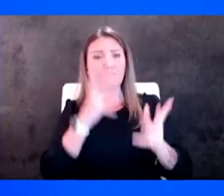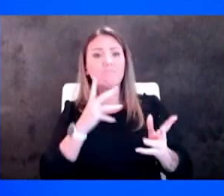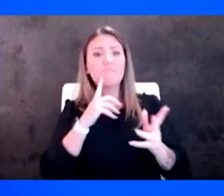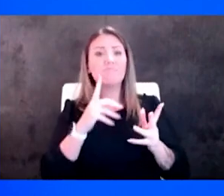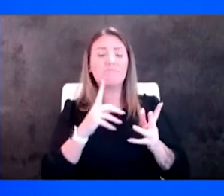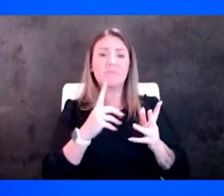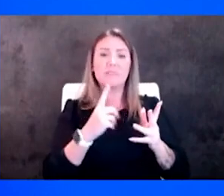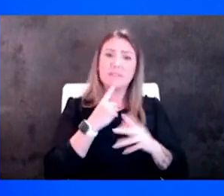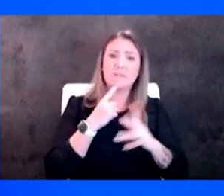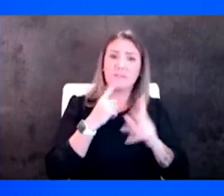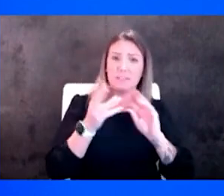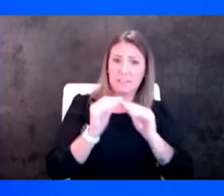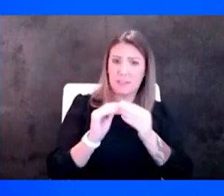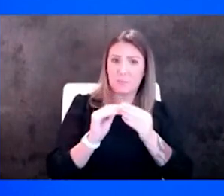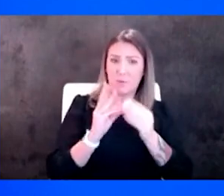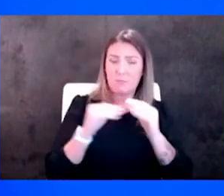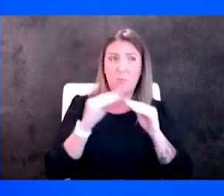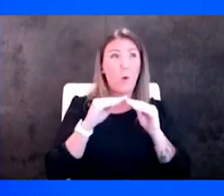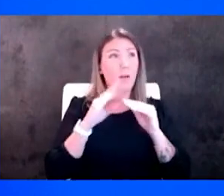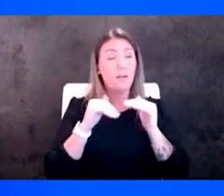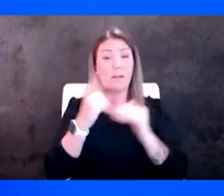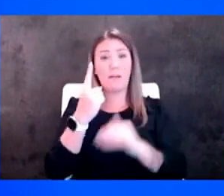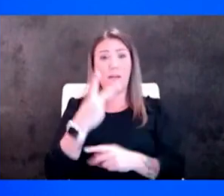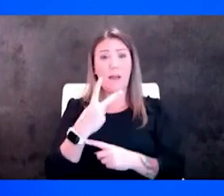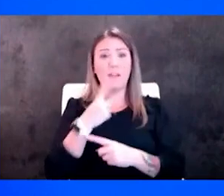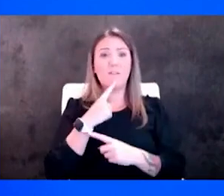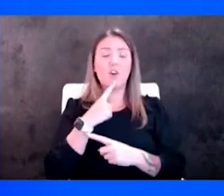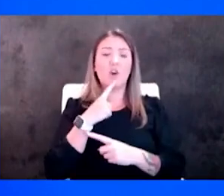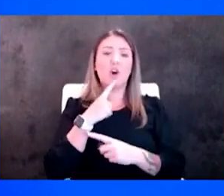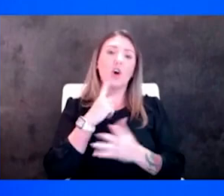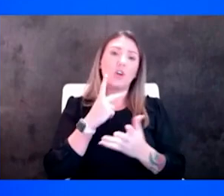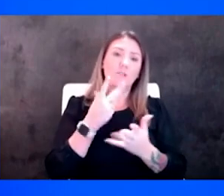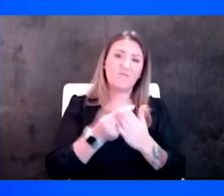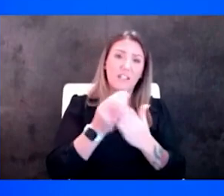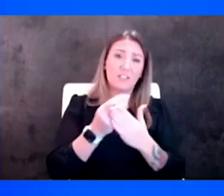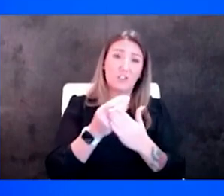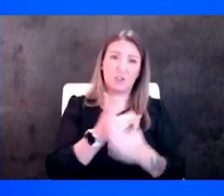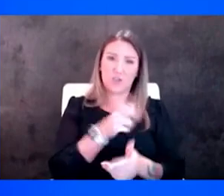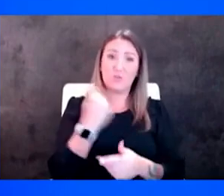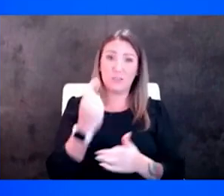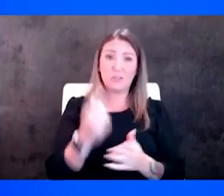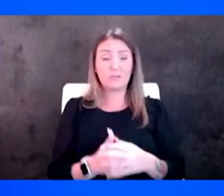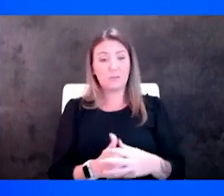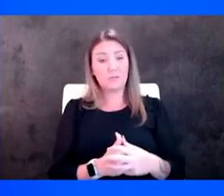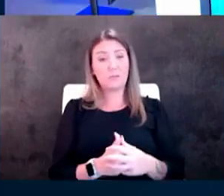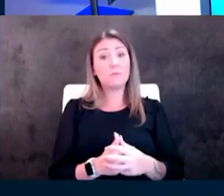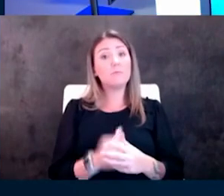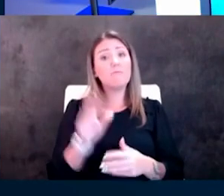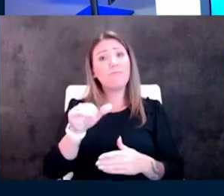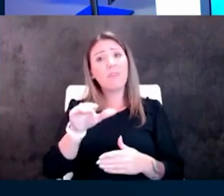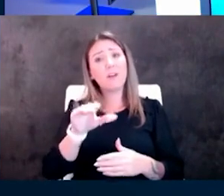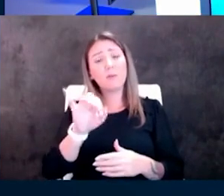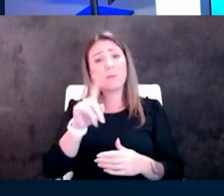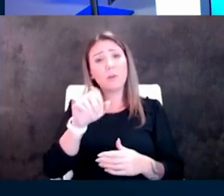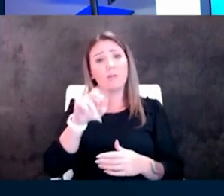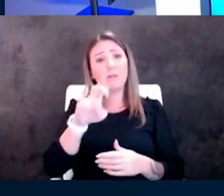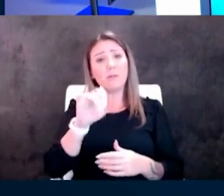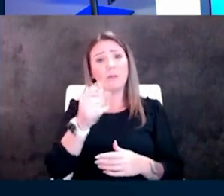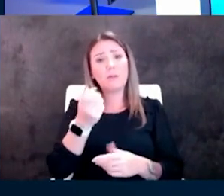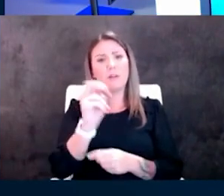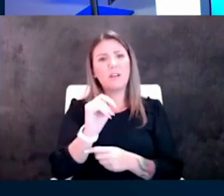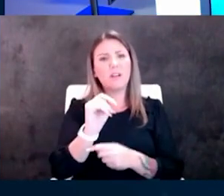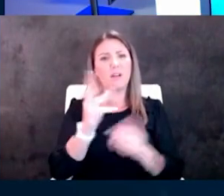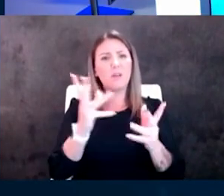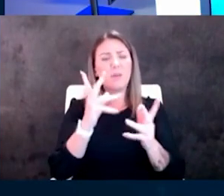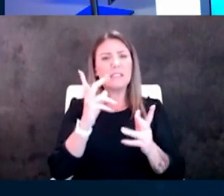more than half of them are considered financially at risk dr kincannon talk to us a little bit about how's the hospital in beloit doing and